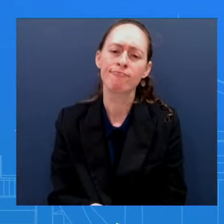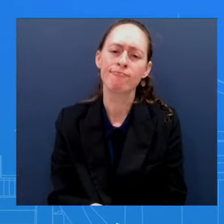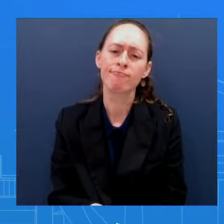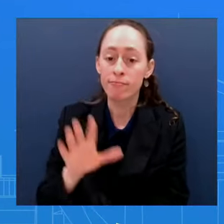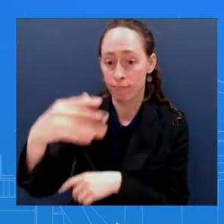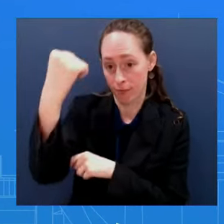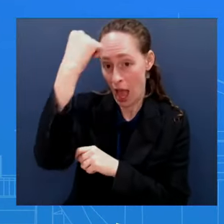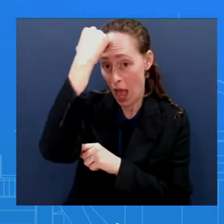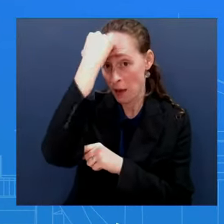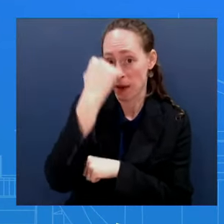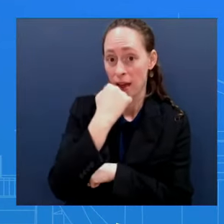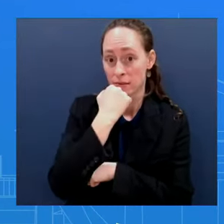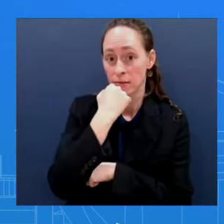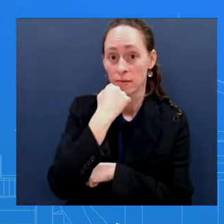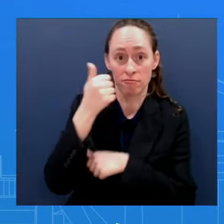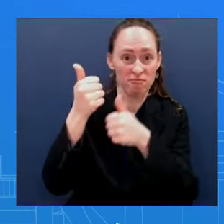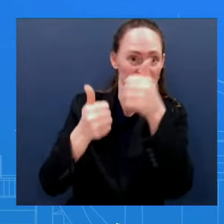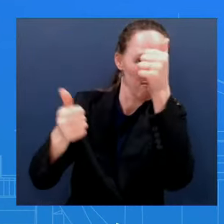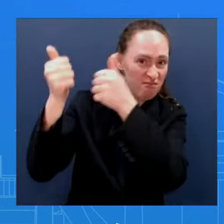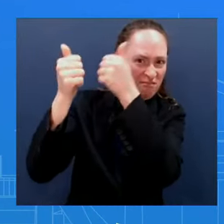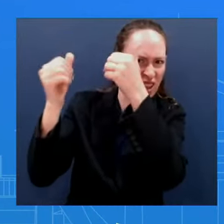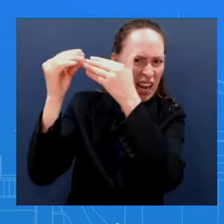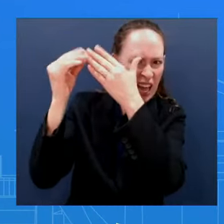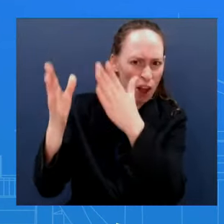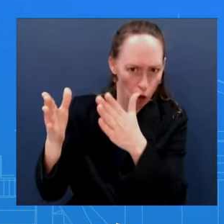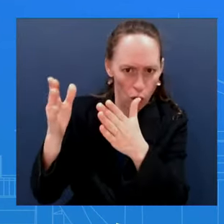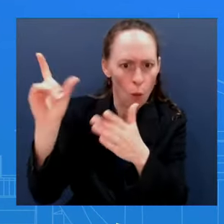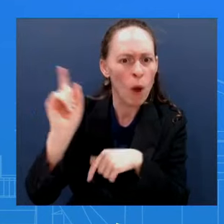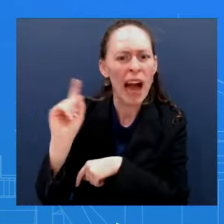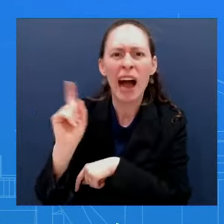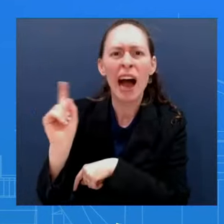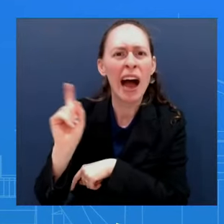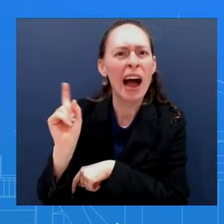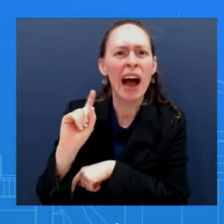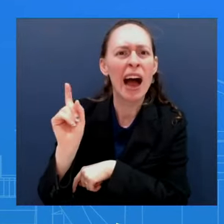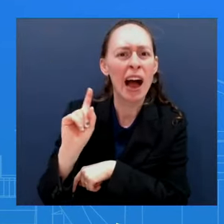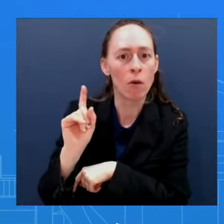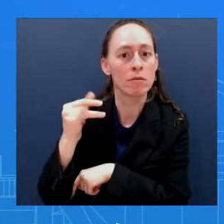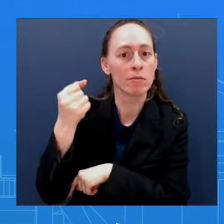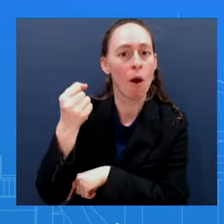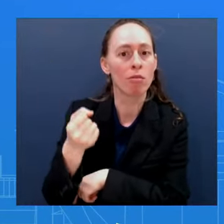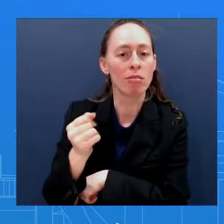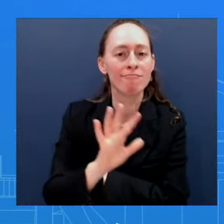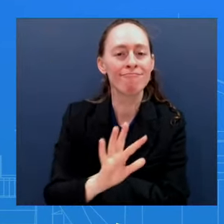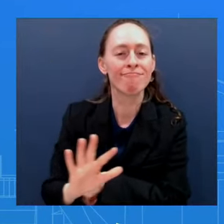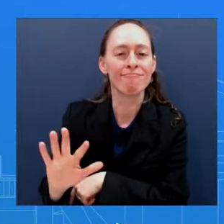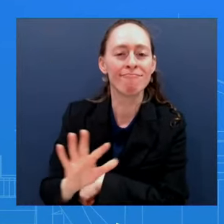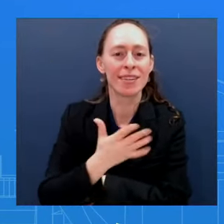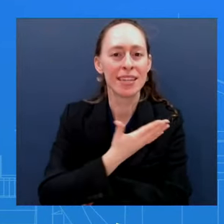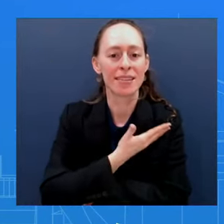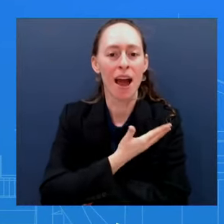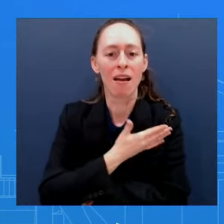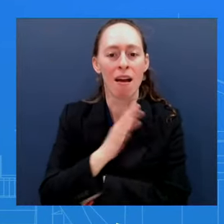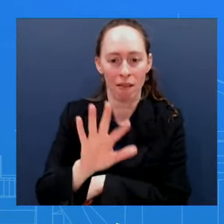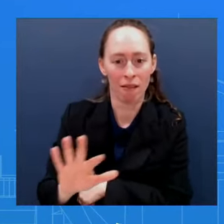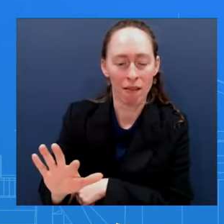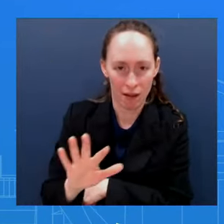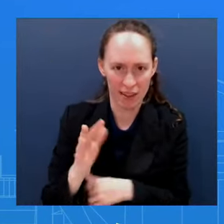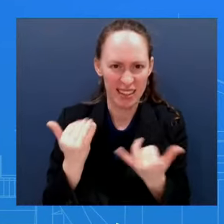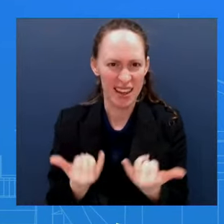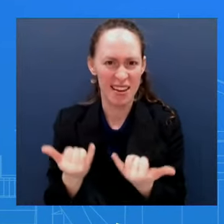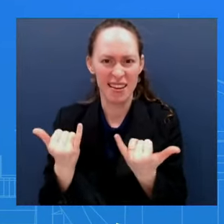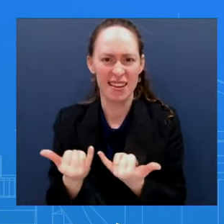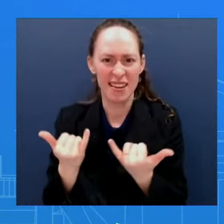so they went down to Kanyunas Of course, they were already in Kanyunas, but they kind of congregated there And then as the Israelis put pressure on them in